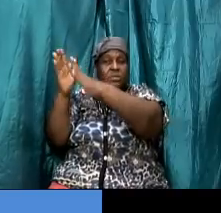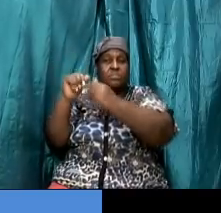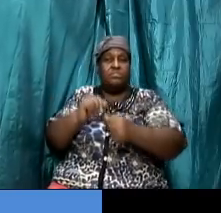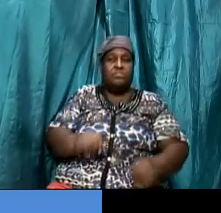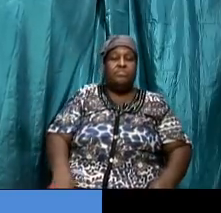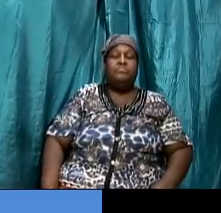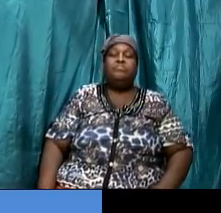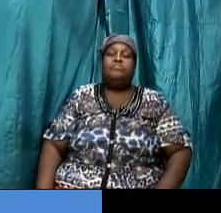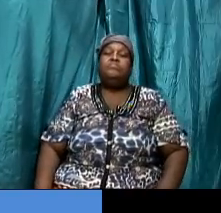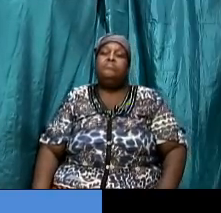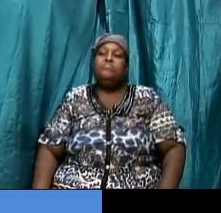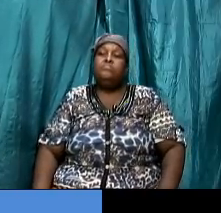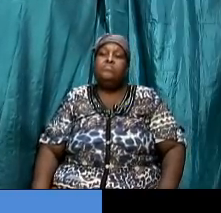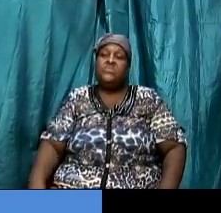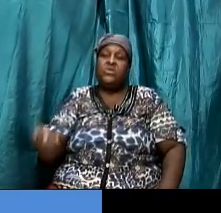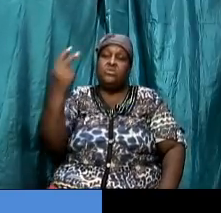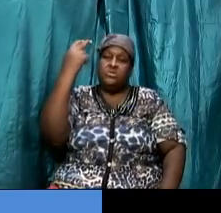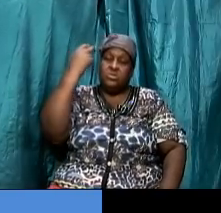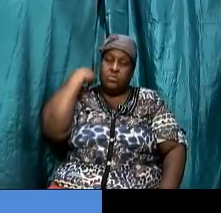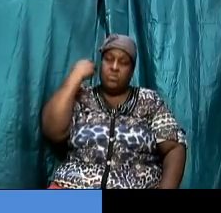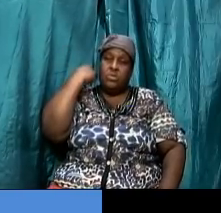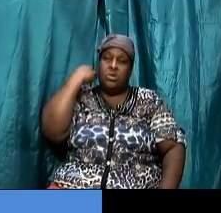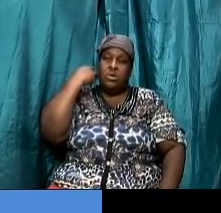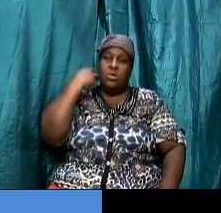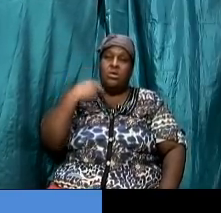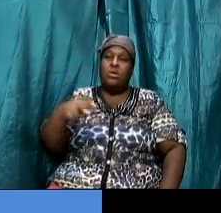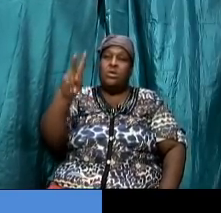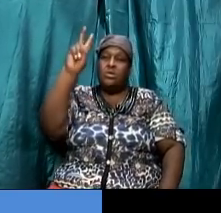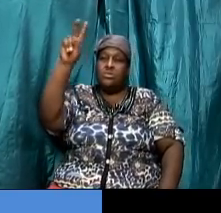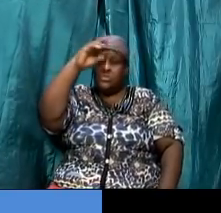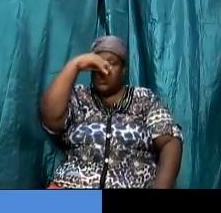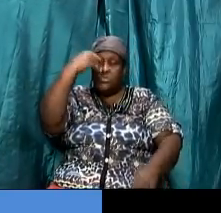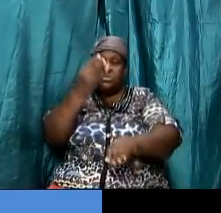let us look back at the two sons